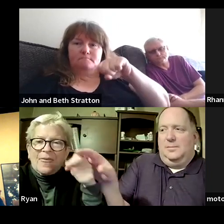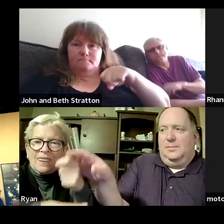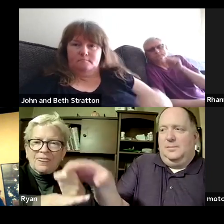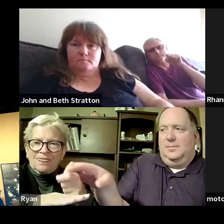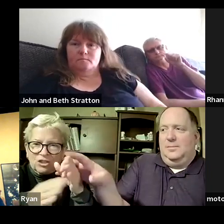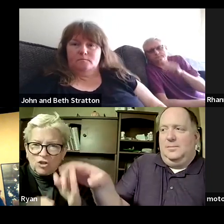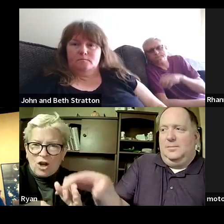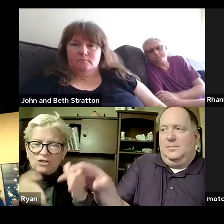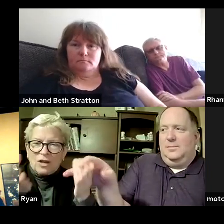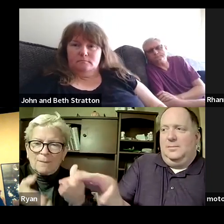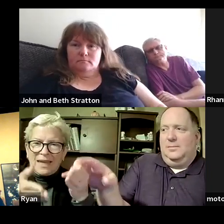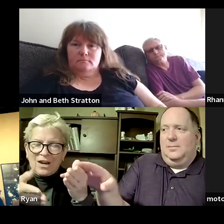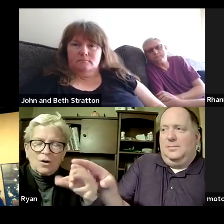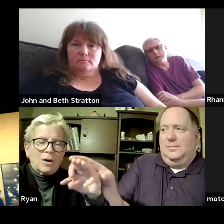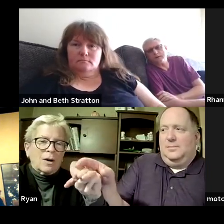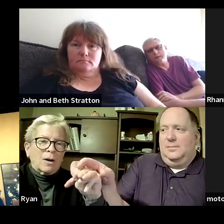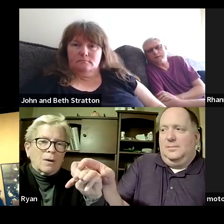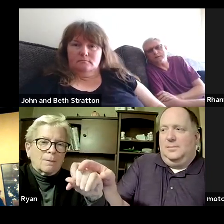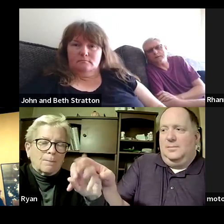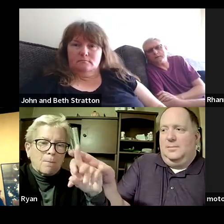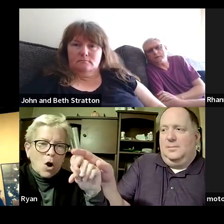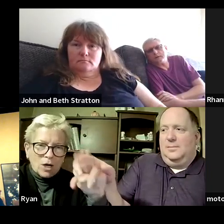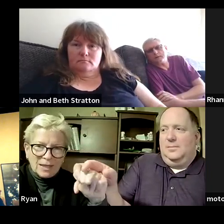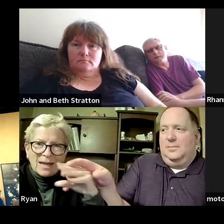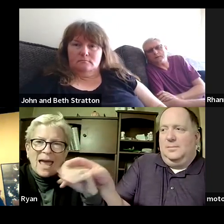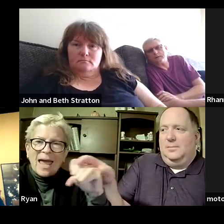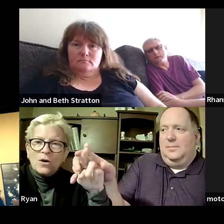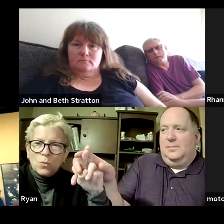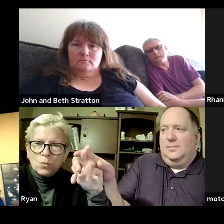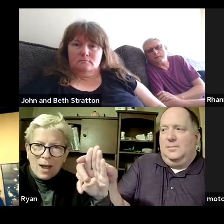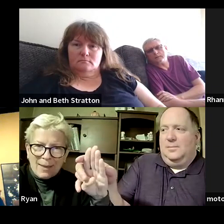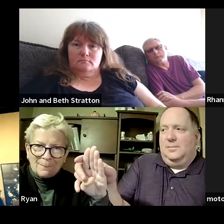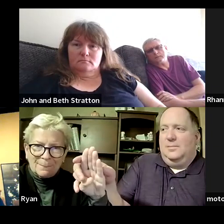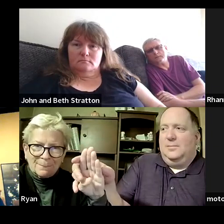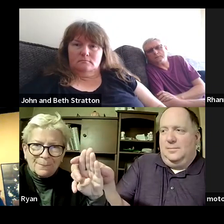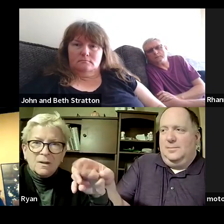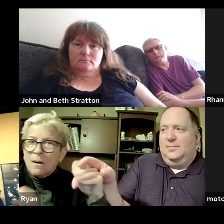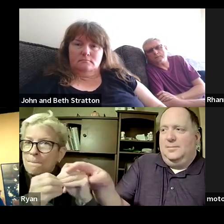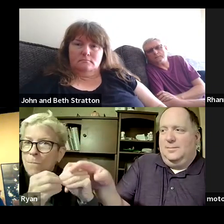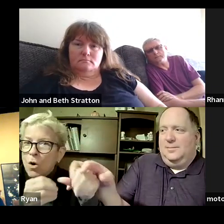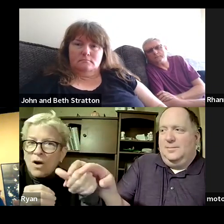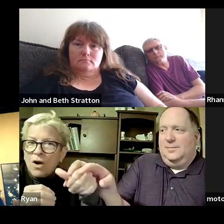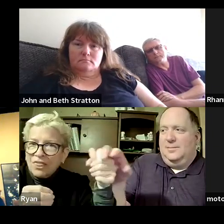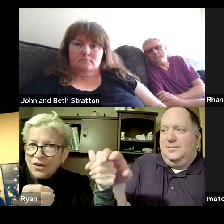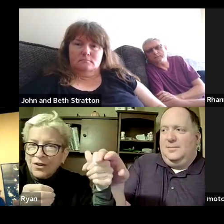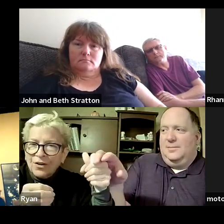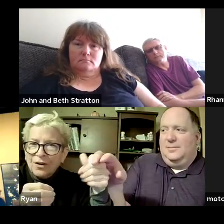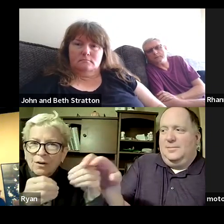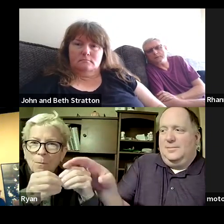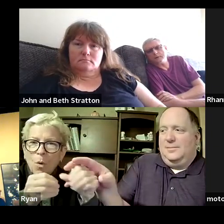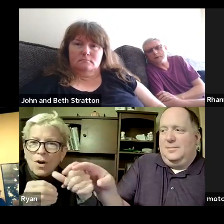and marlon is there and ryan is there perfect all right anybody else anyone else